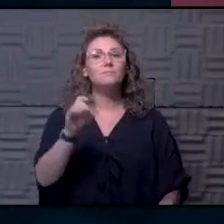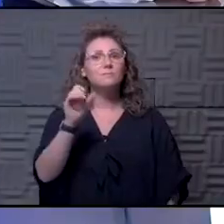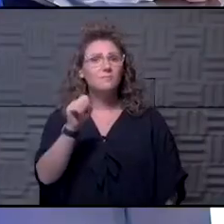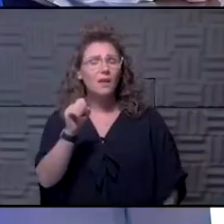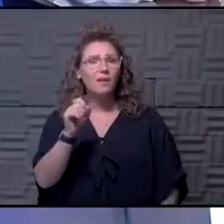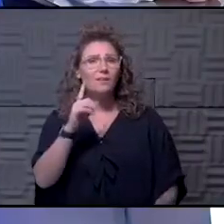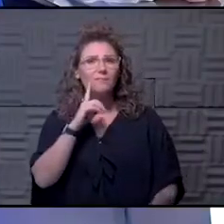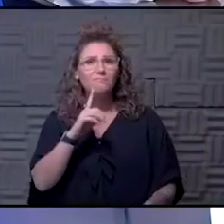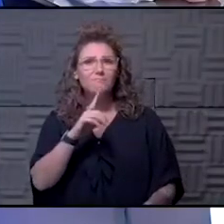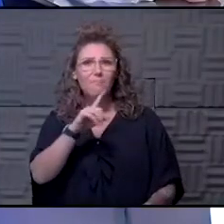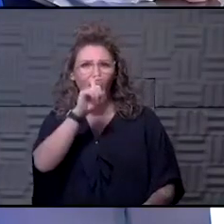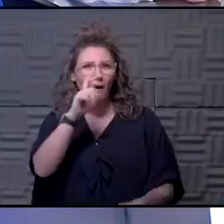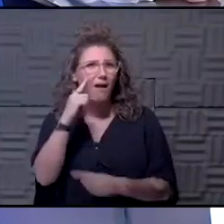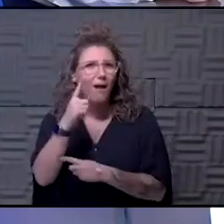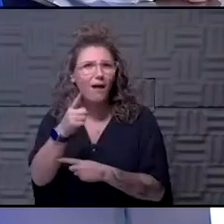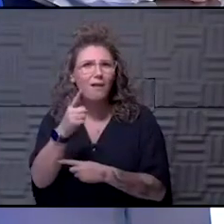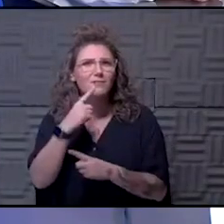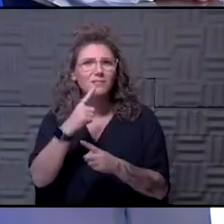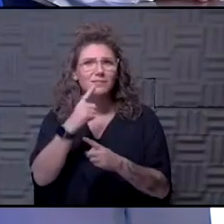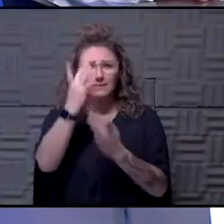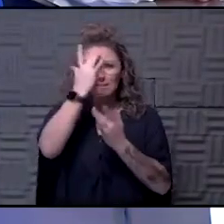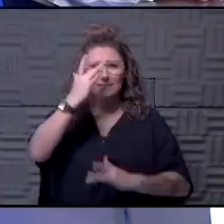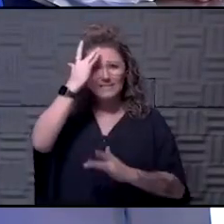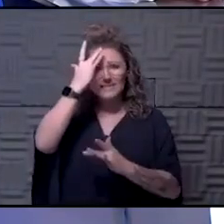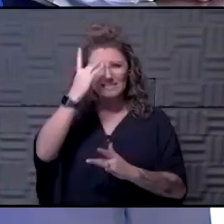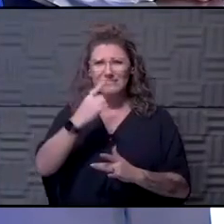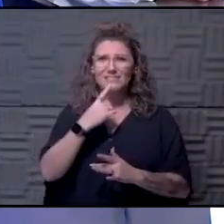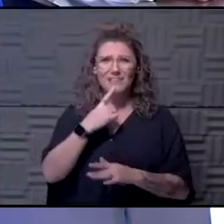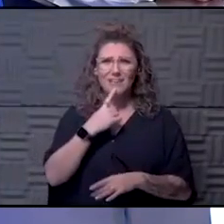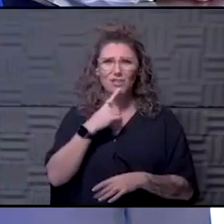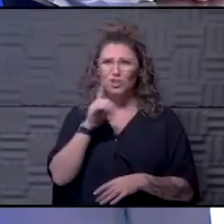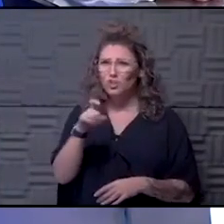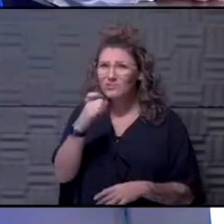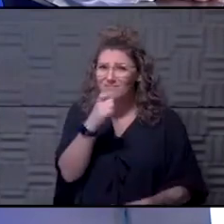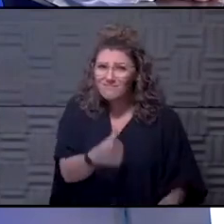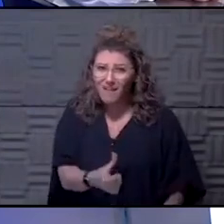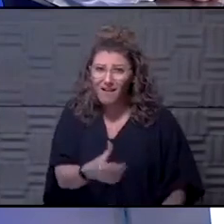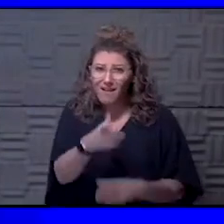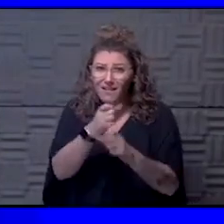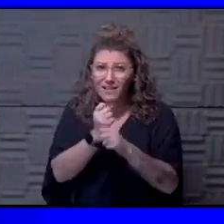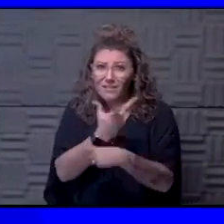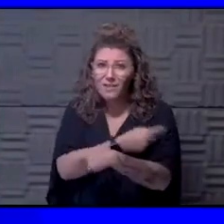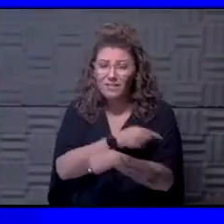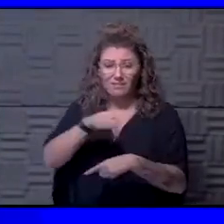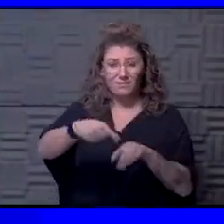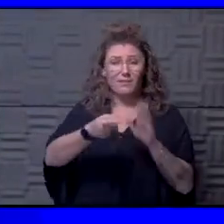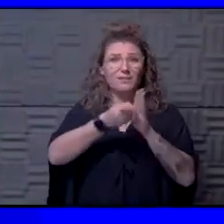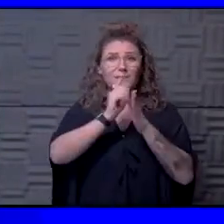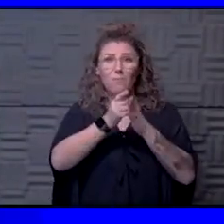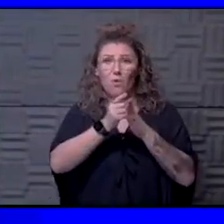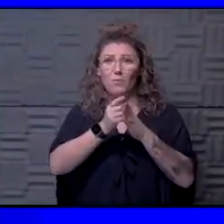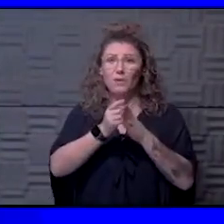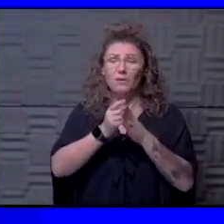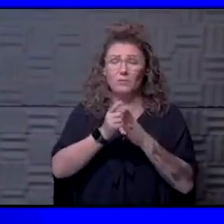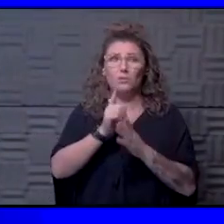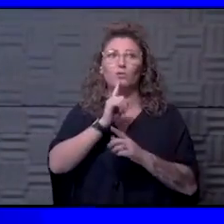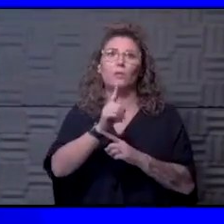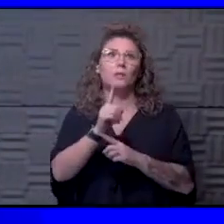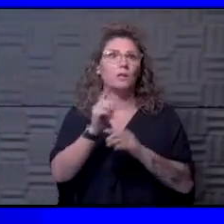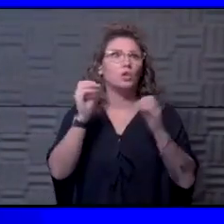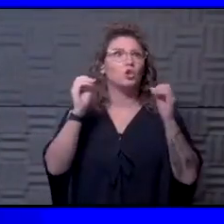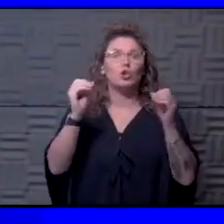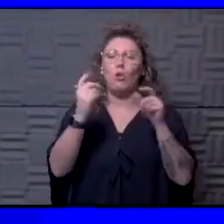I, there aren't, are there diseases we're saying shouldn't get the vaccine or any diseases? At this point, there are, um, really no